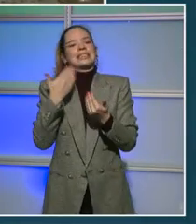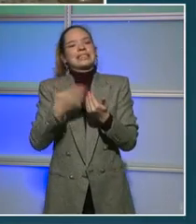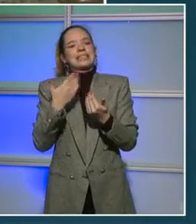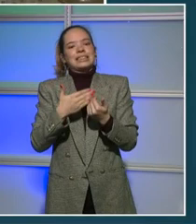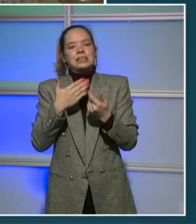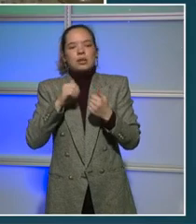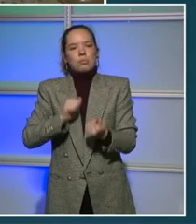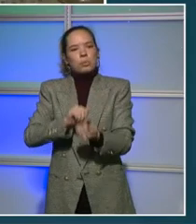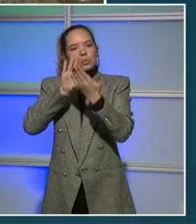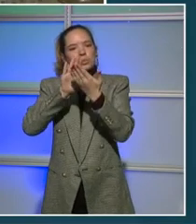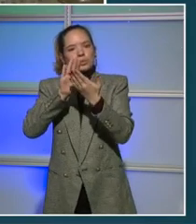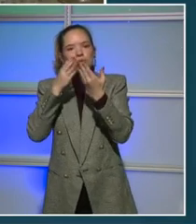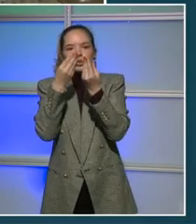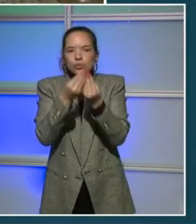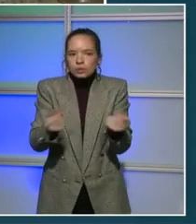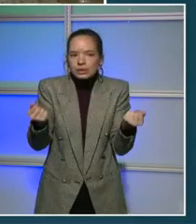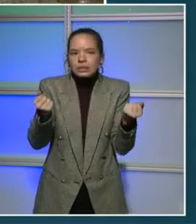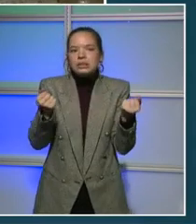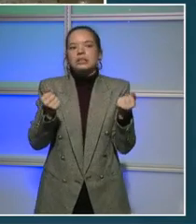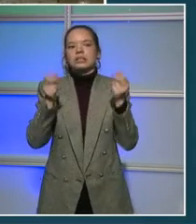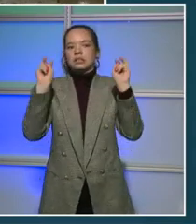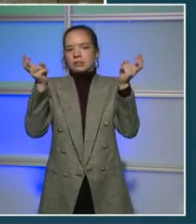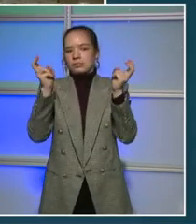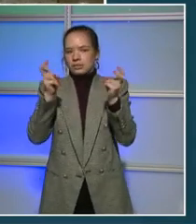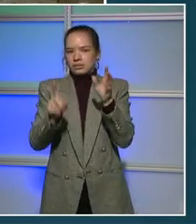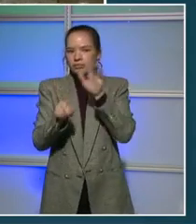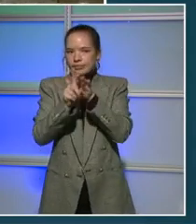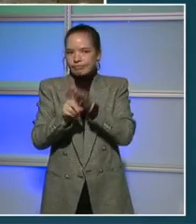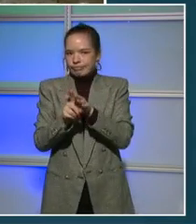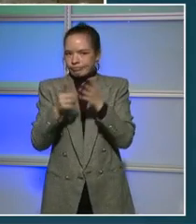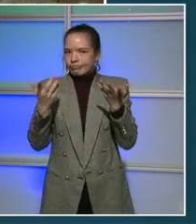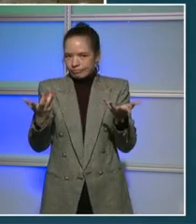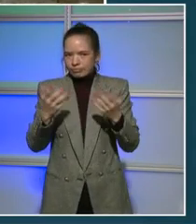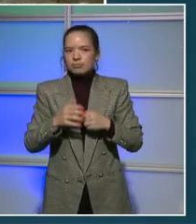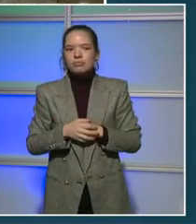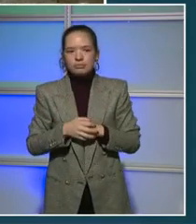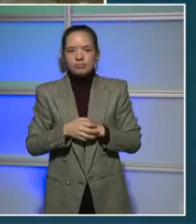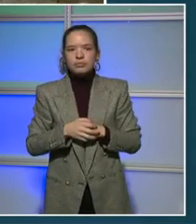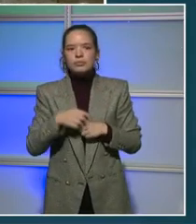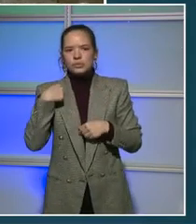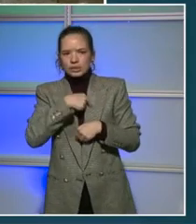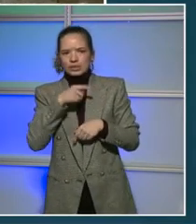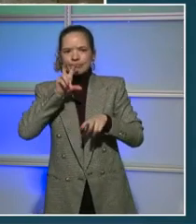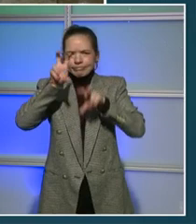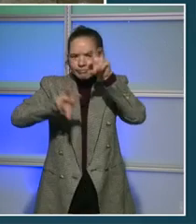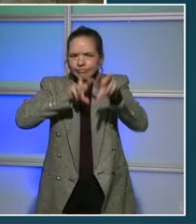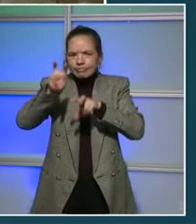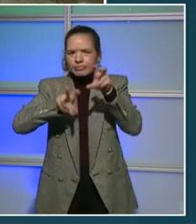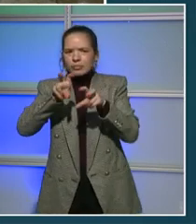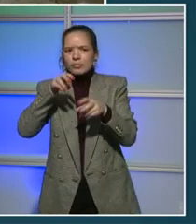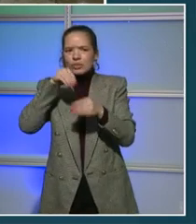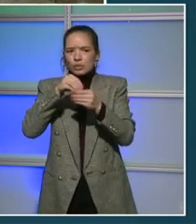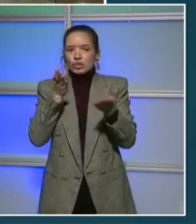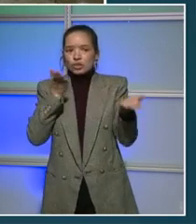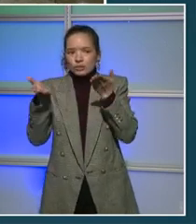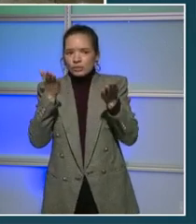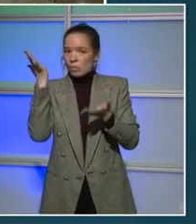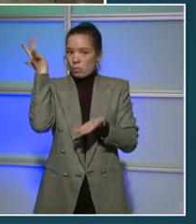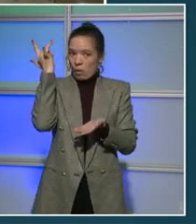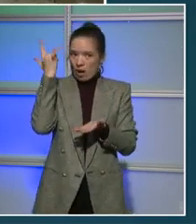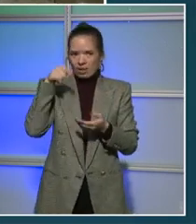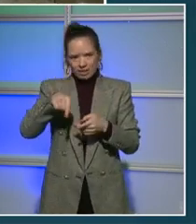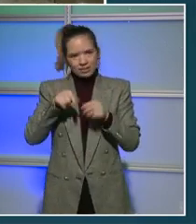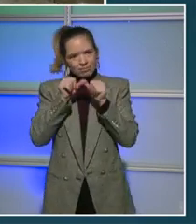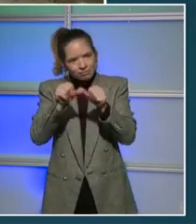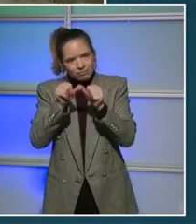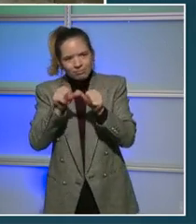faster where you want it and when you need it. And investment in internal services not only keeps the lights on, but allows us to innovate